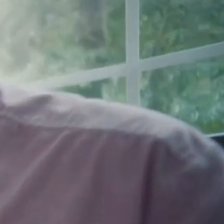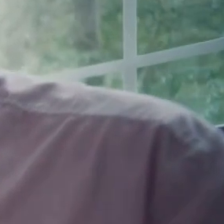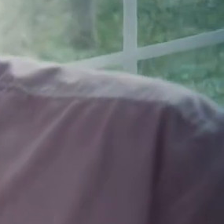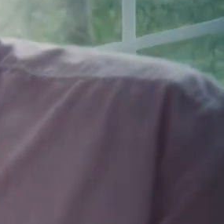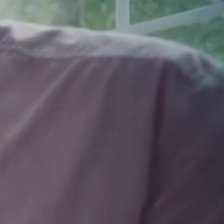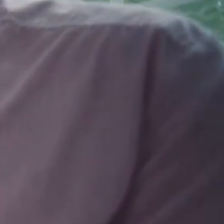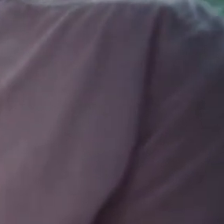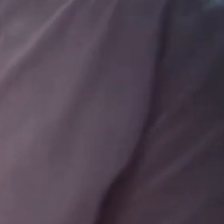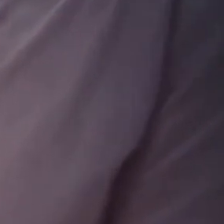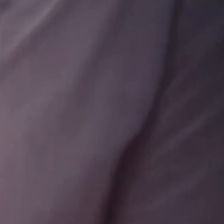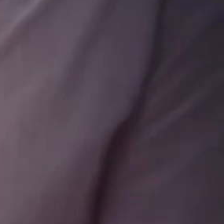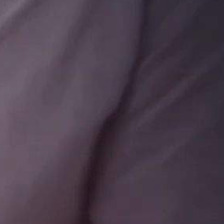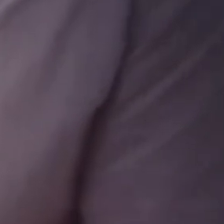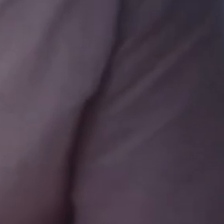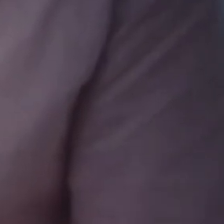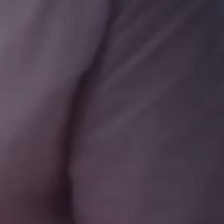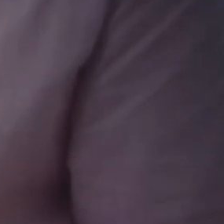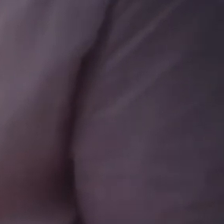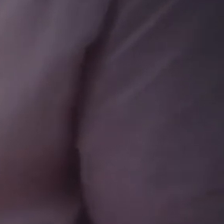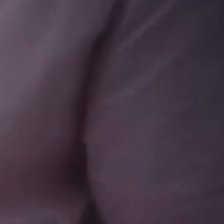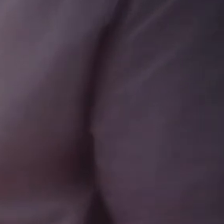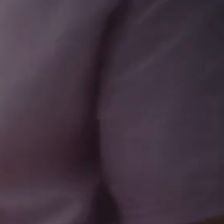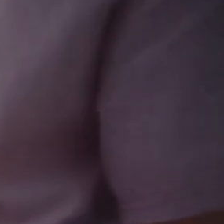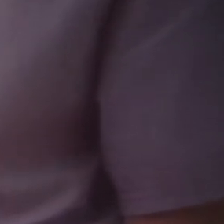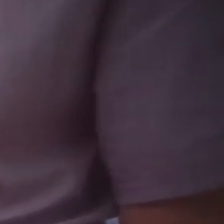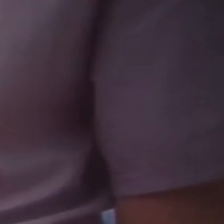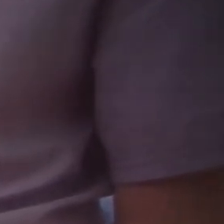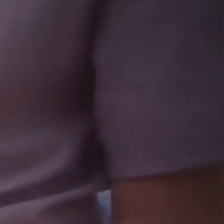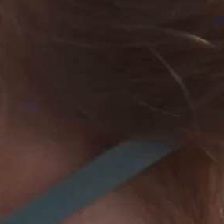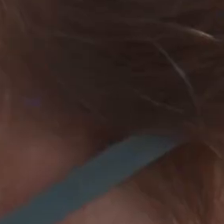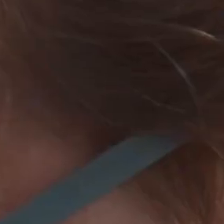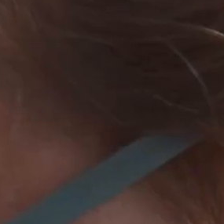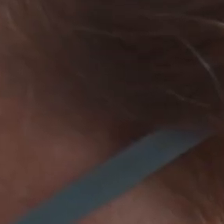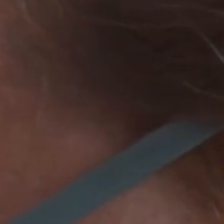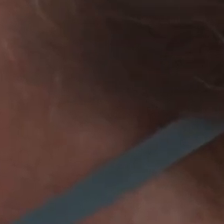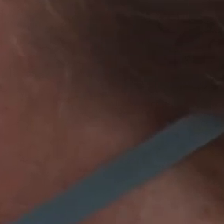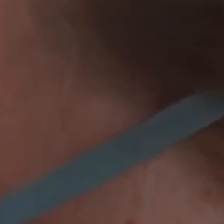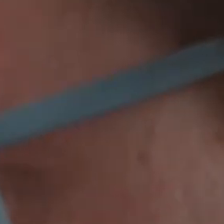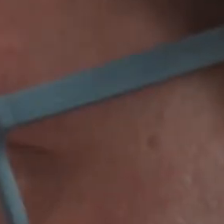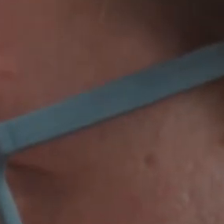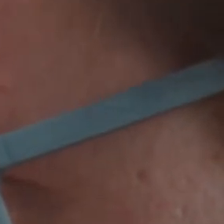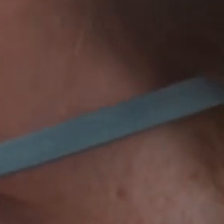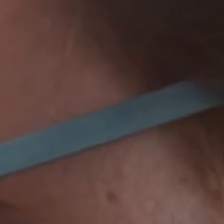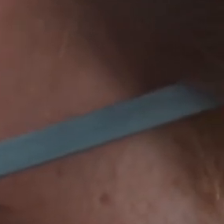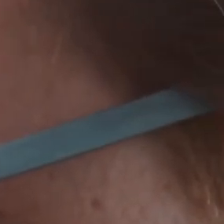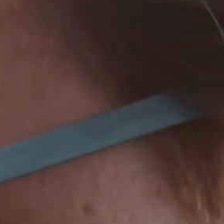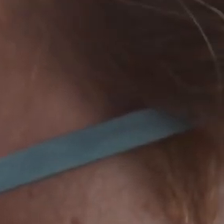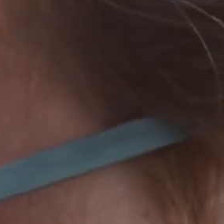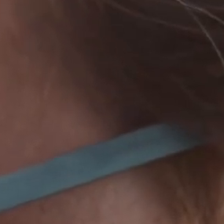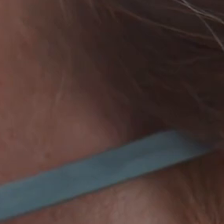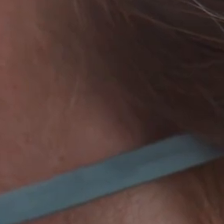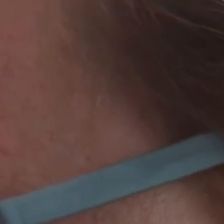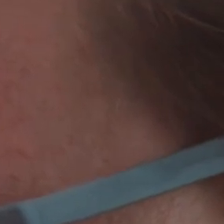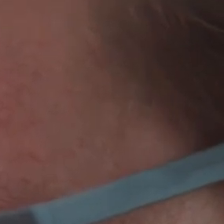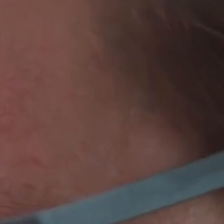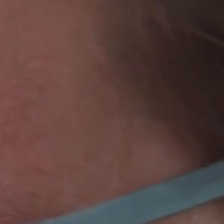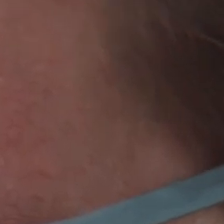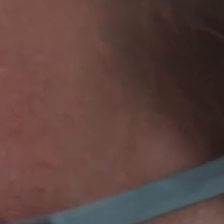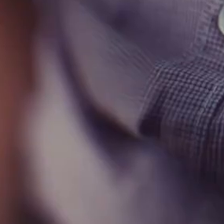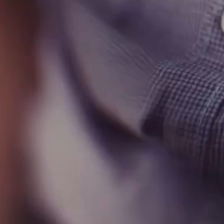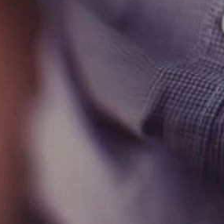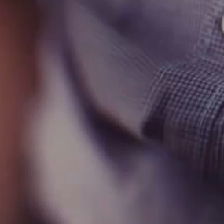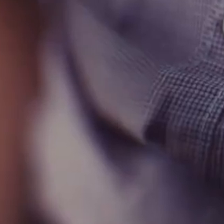Cleveland. Matthew Stafford. QB. Math. Fearless forecast. 282 pass hits. Hey, this could happen, dude. Like, all the